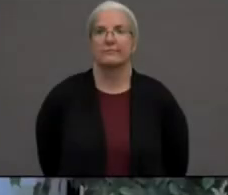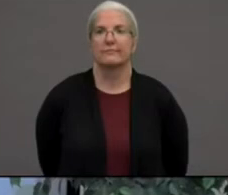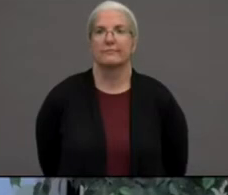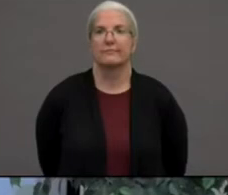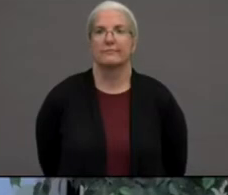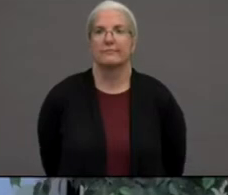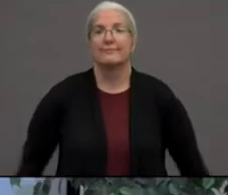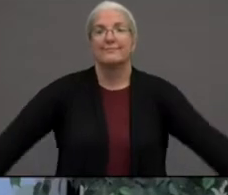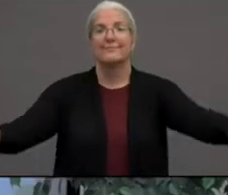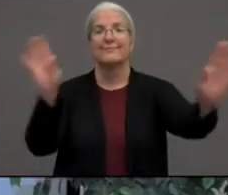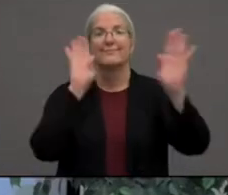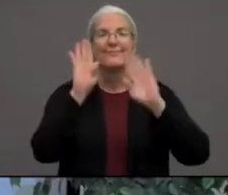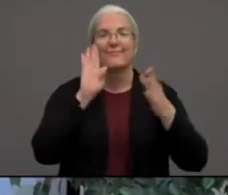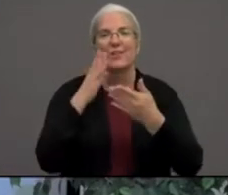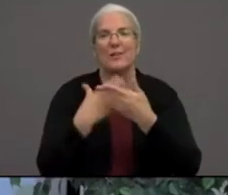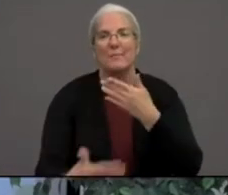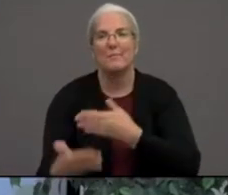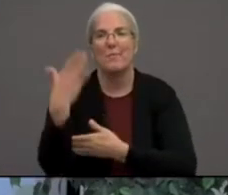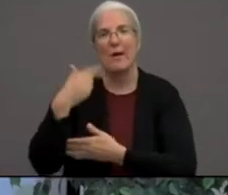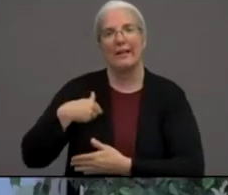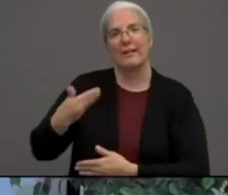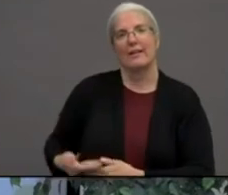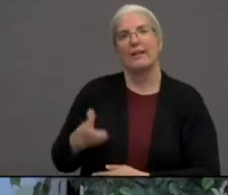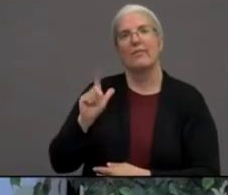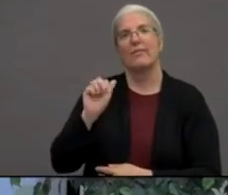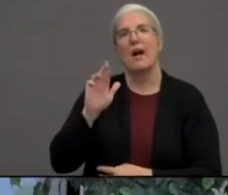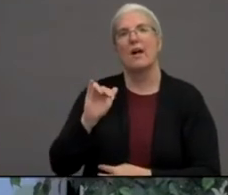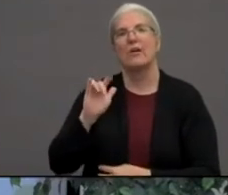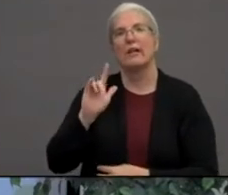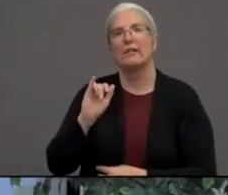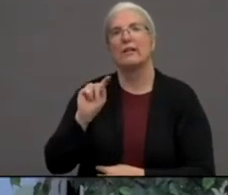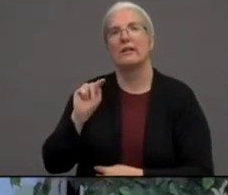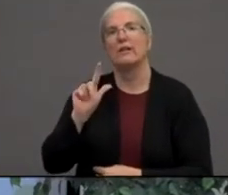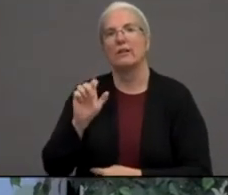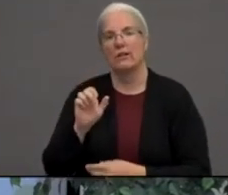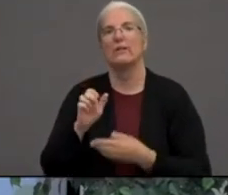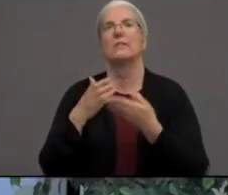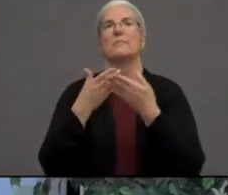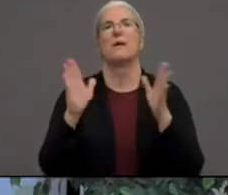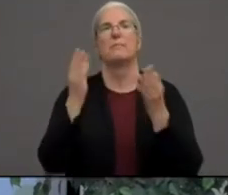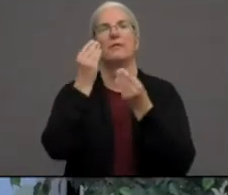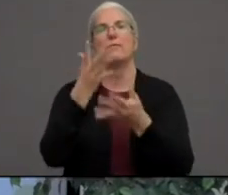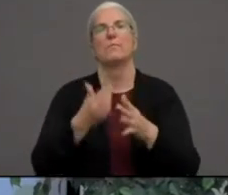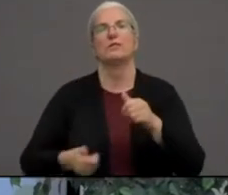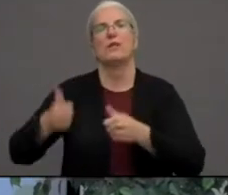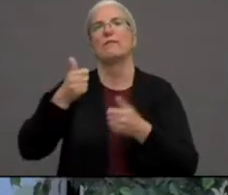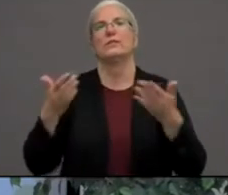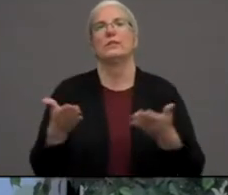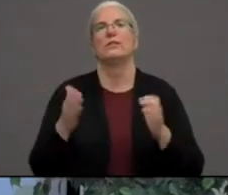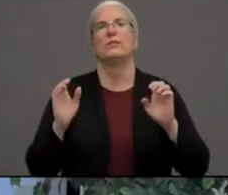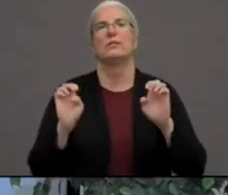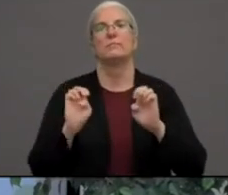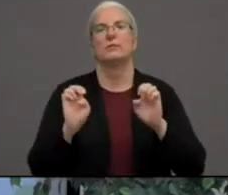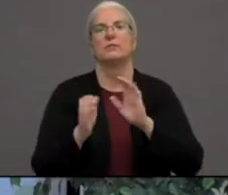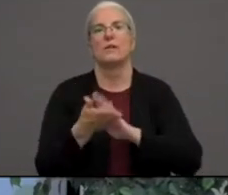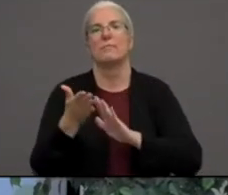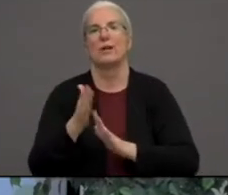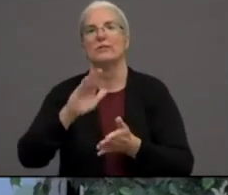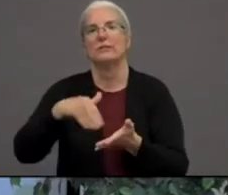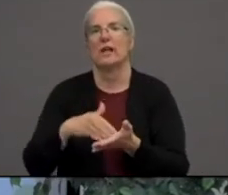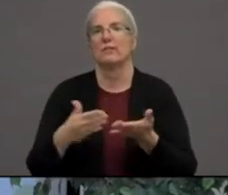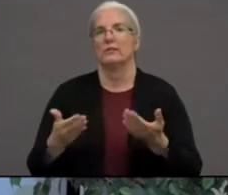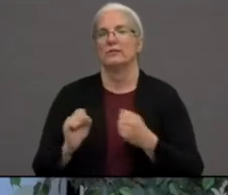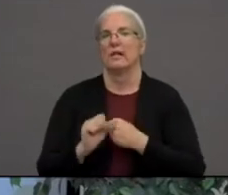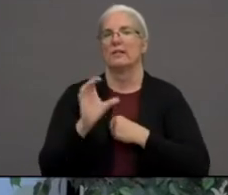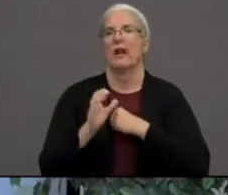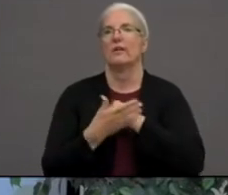Hi everybody, thank you for joining us. I'm Larry Little, Public Information Officer here at the county's Emergency Operations Center. And this morning, I'm joined by Omar Torres,